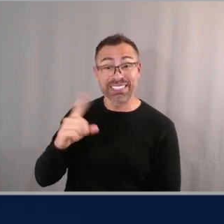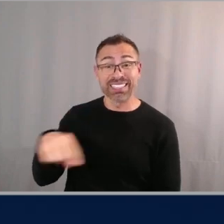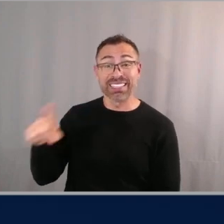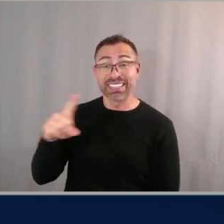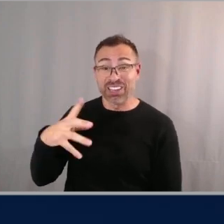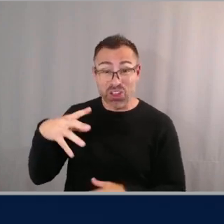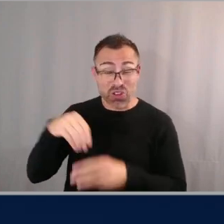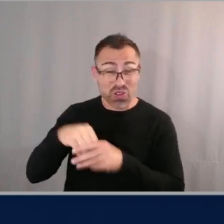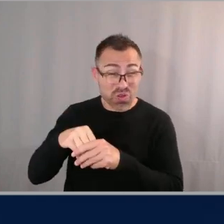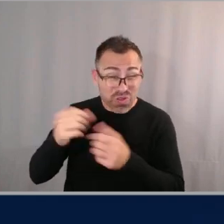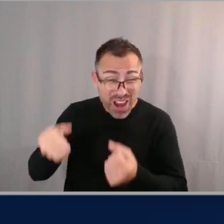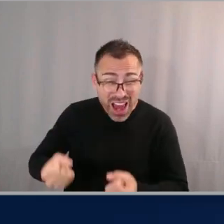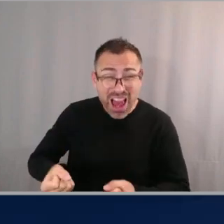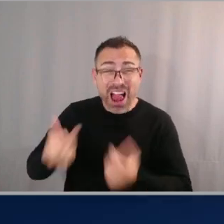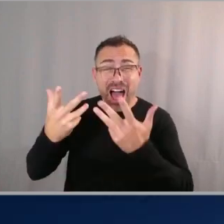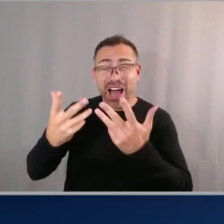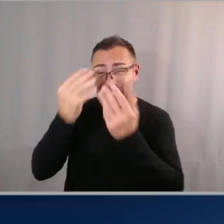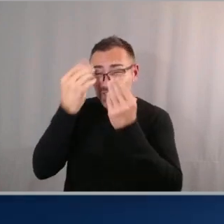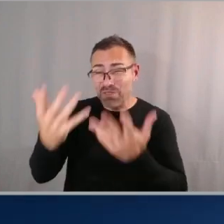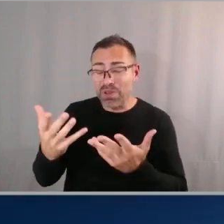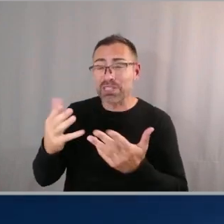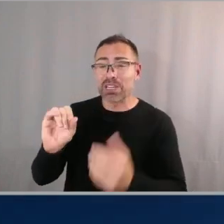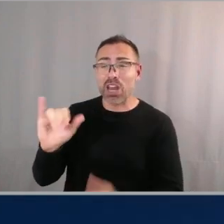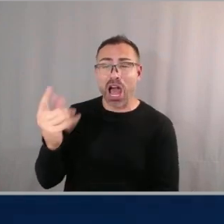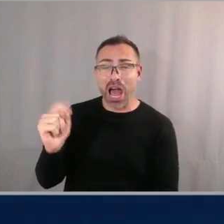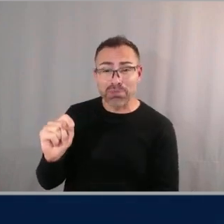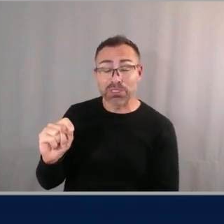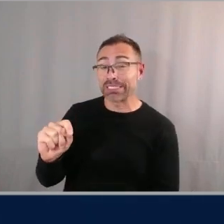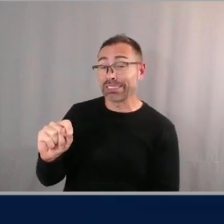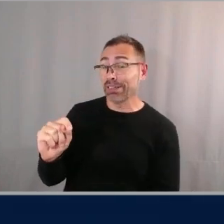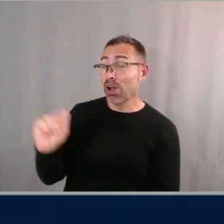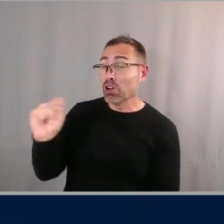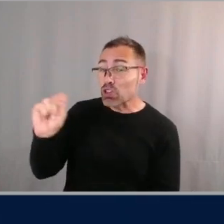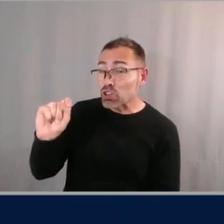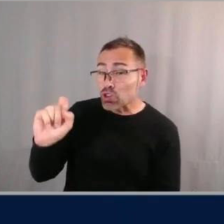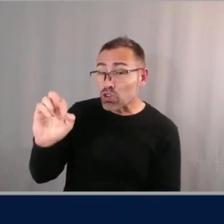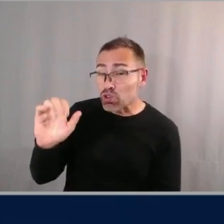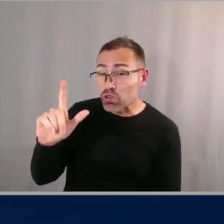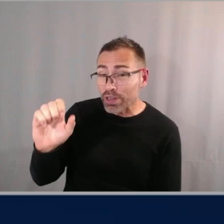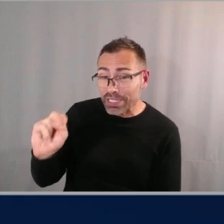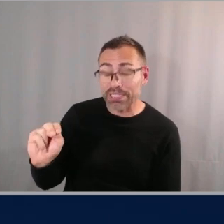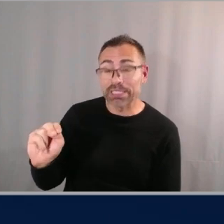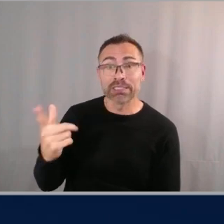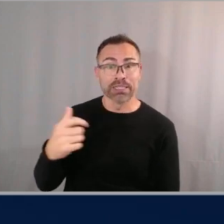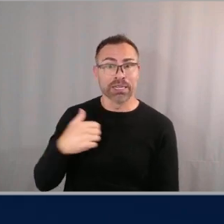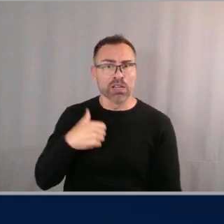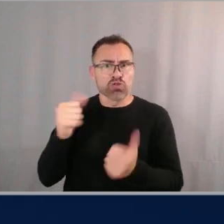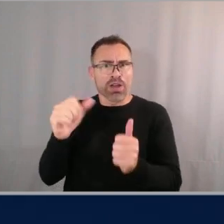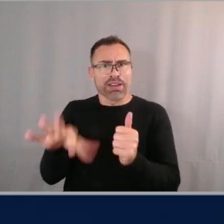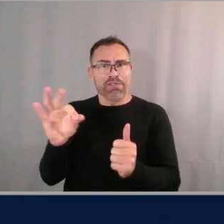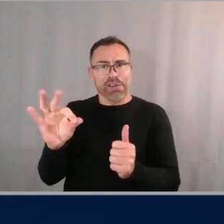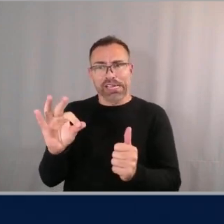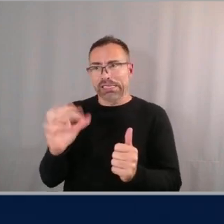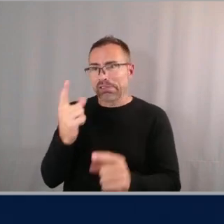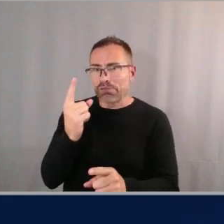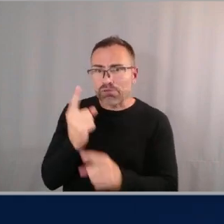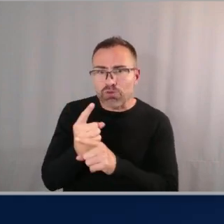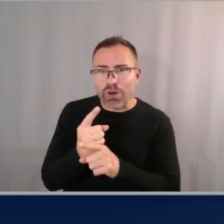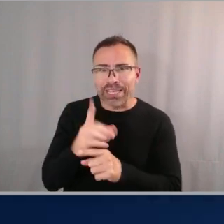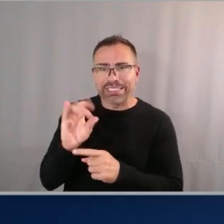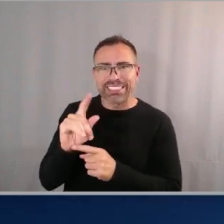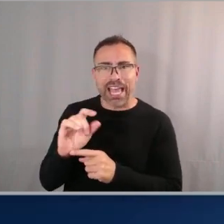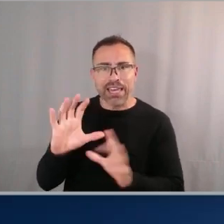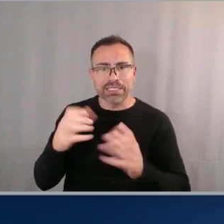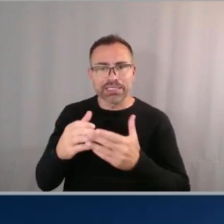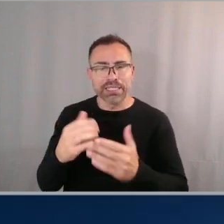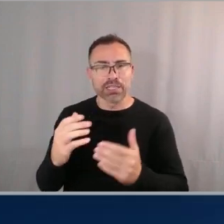trillions of objects and it's challenging to to find the right data sets that customers can use for analytics or